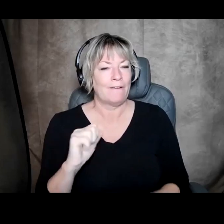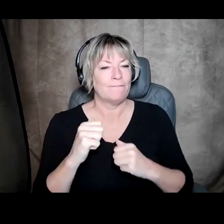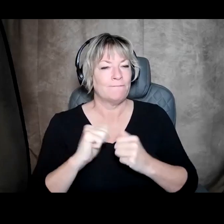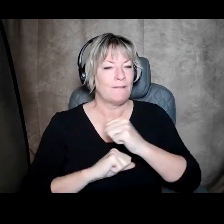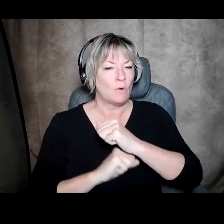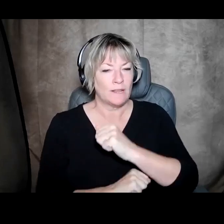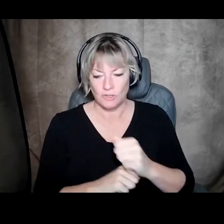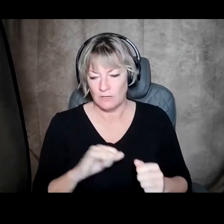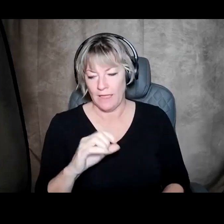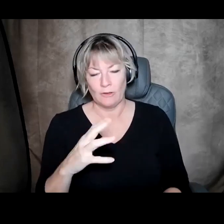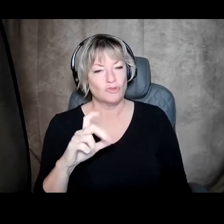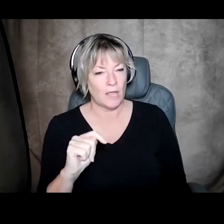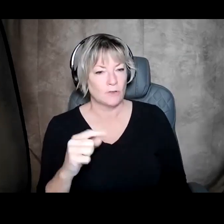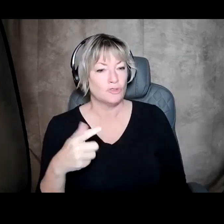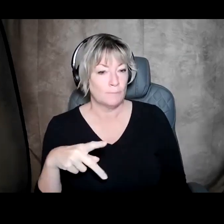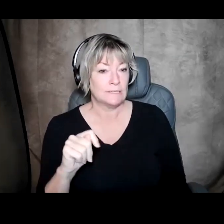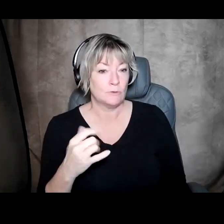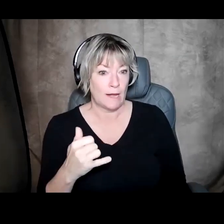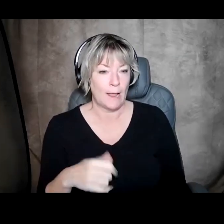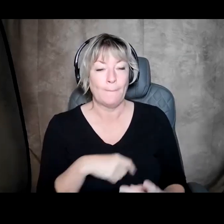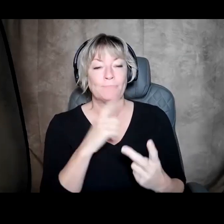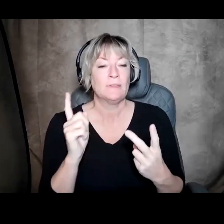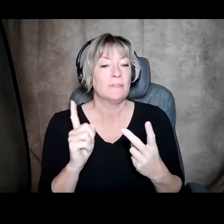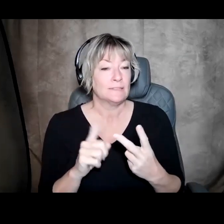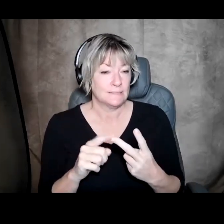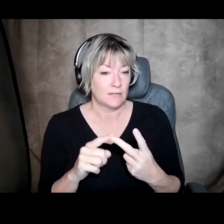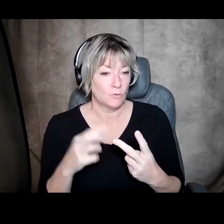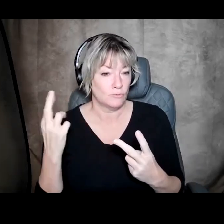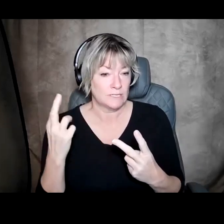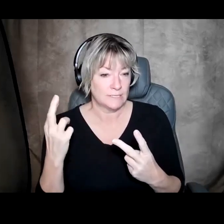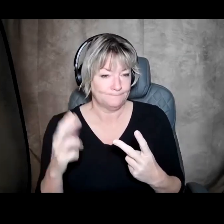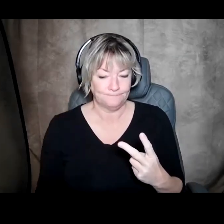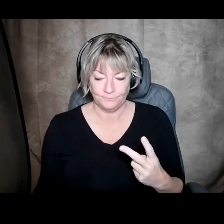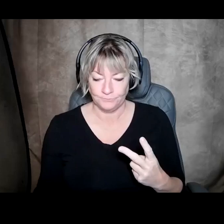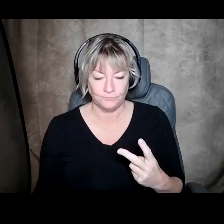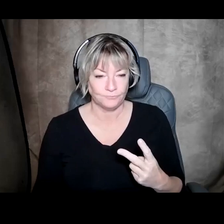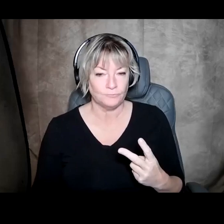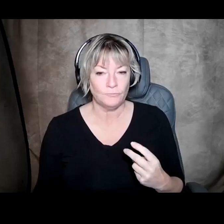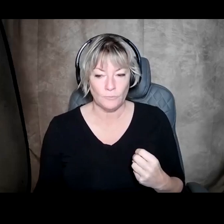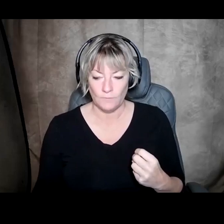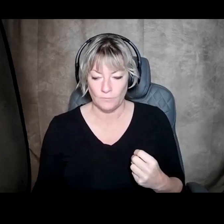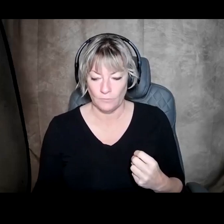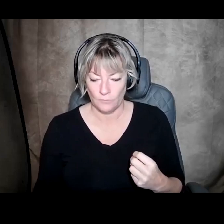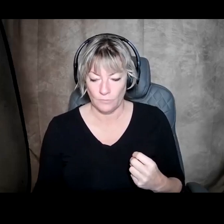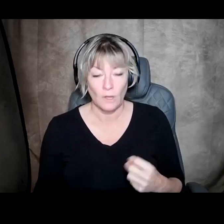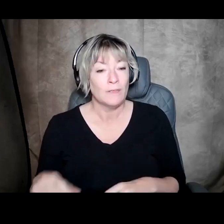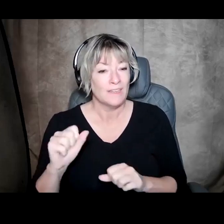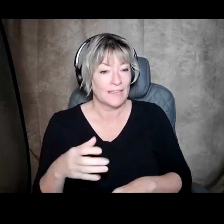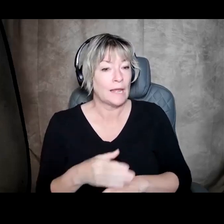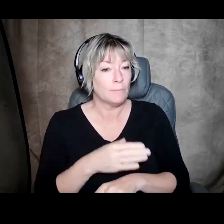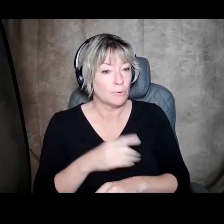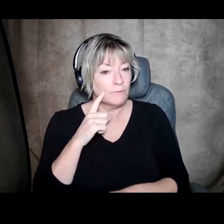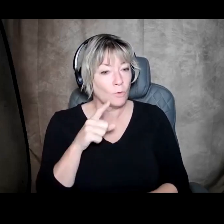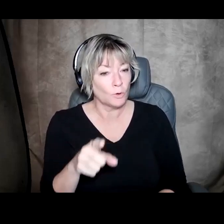QBT, right now. The second reason is that it can actually improve things for you and